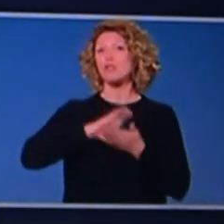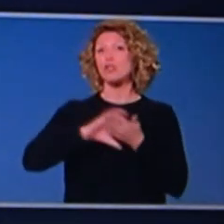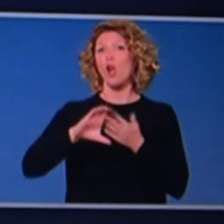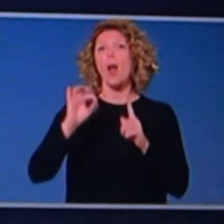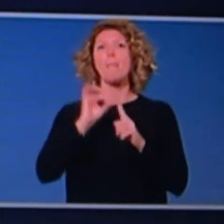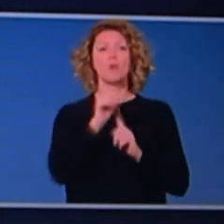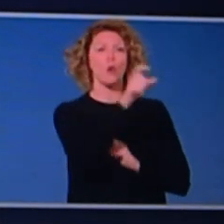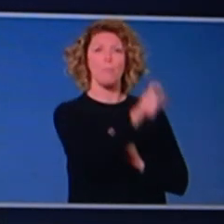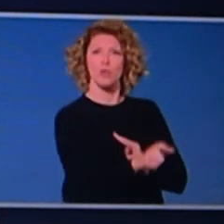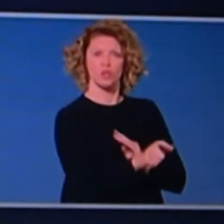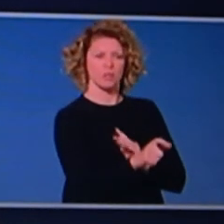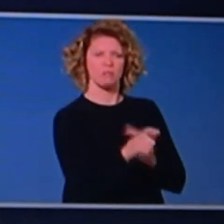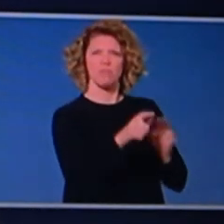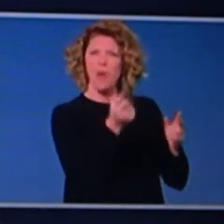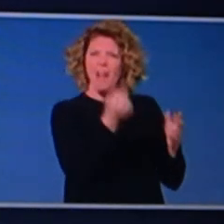support payment